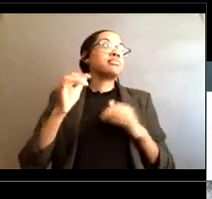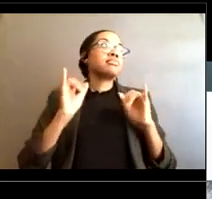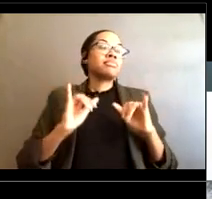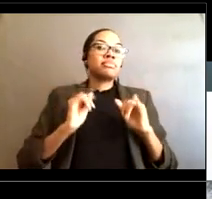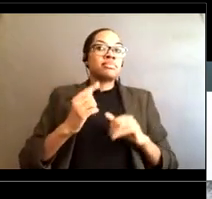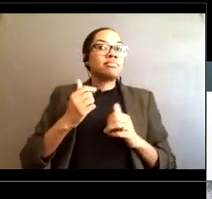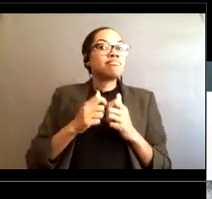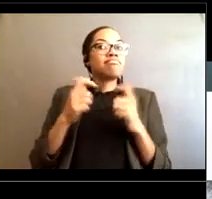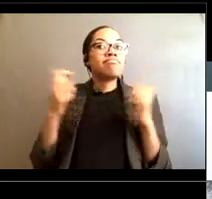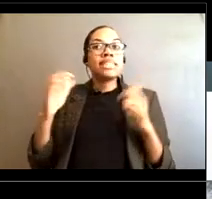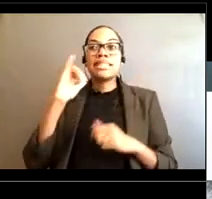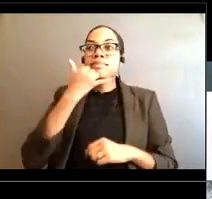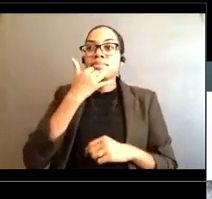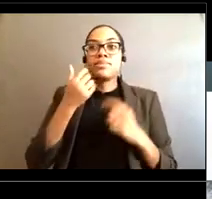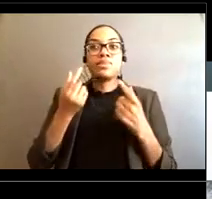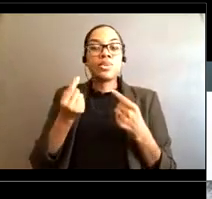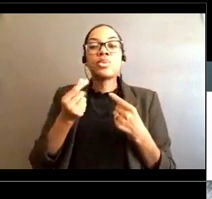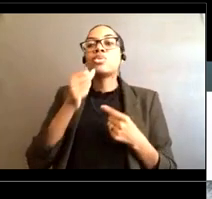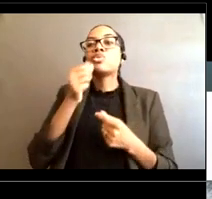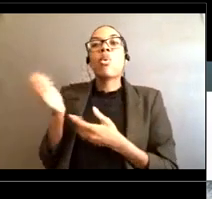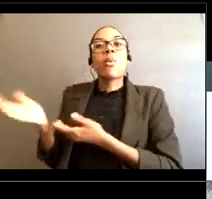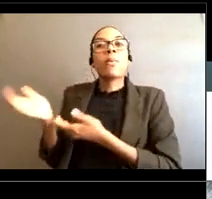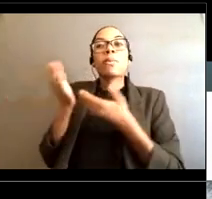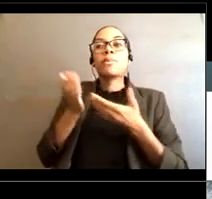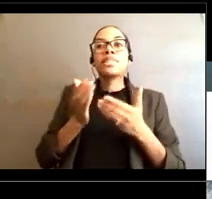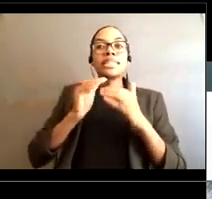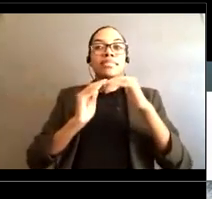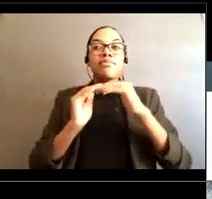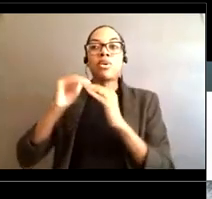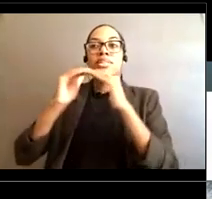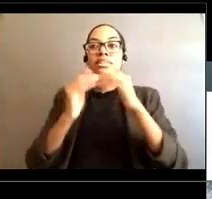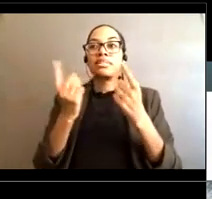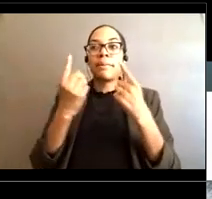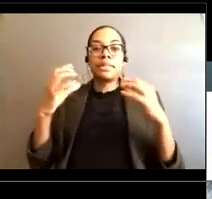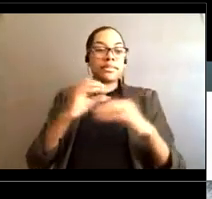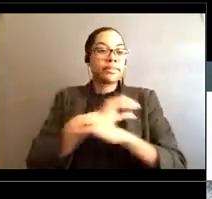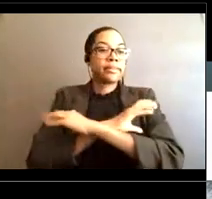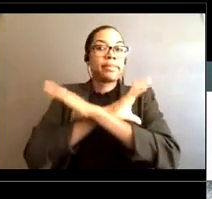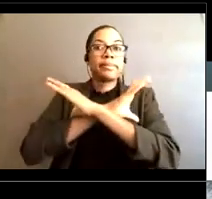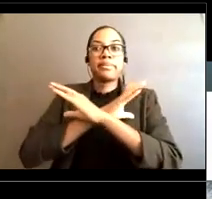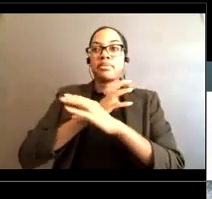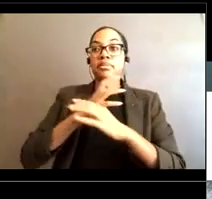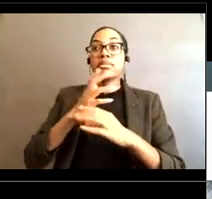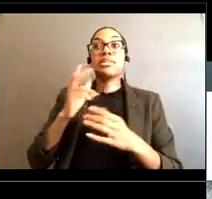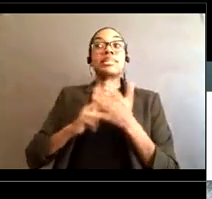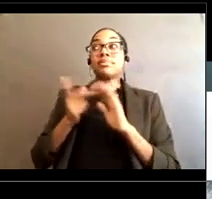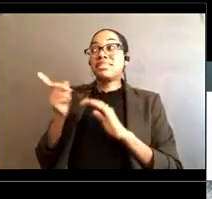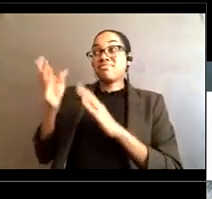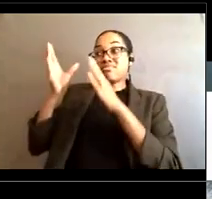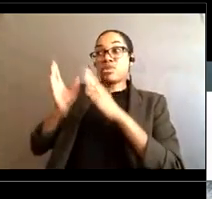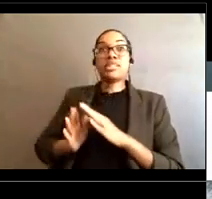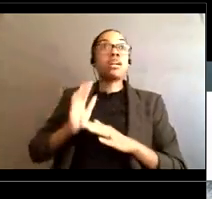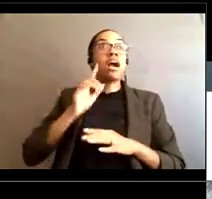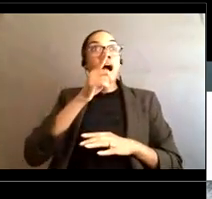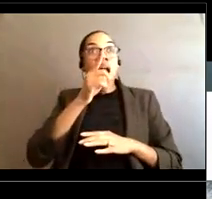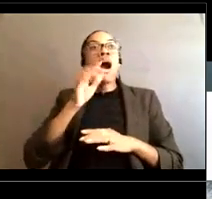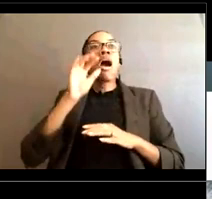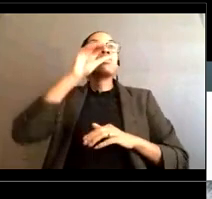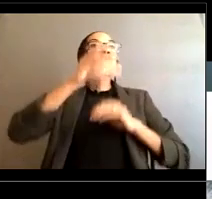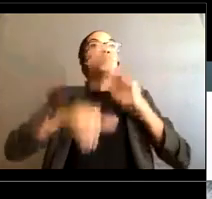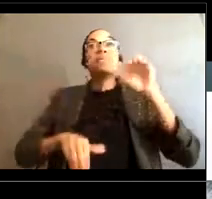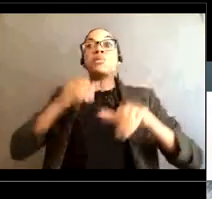in trying to make a rescue is they don't bring any flotation with them so by the time they swim all the way out to the victim